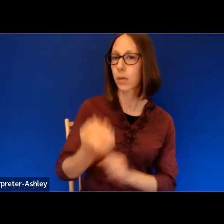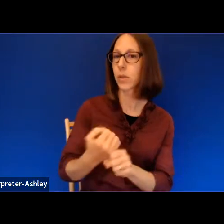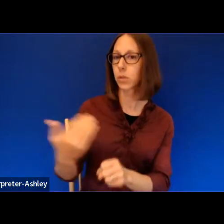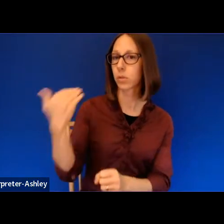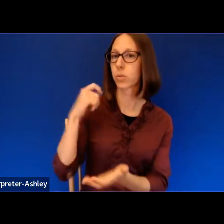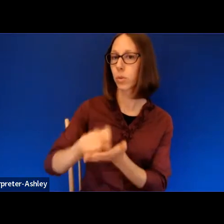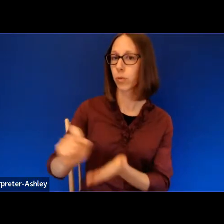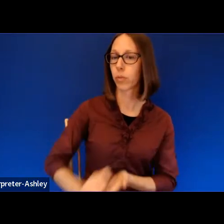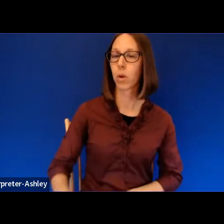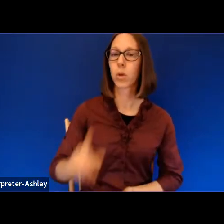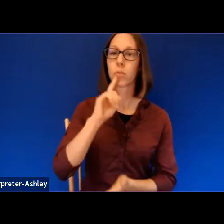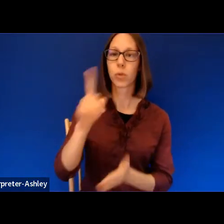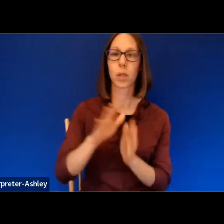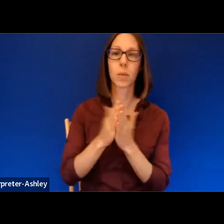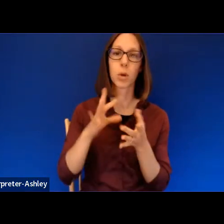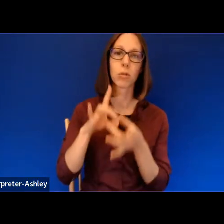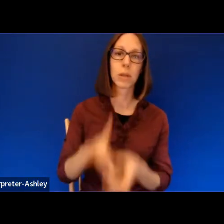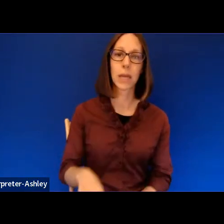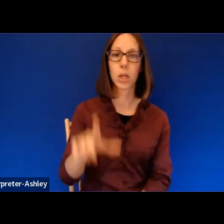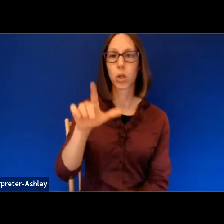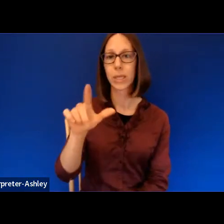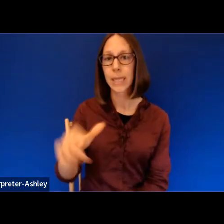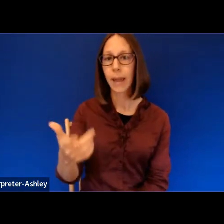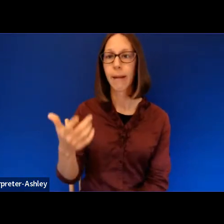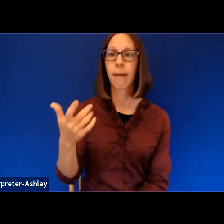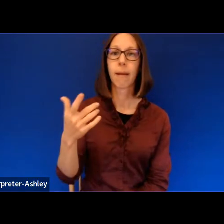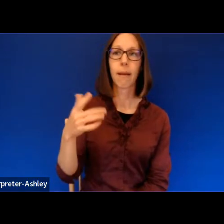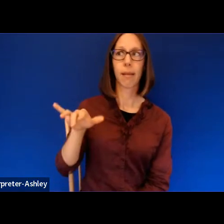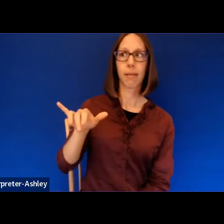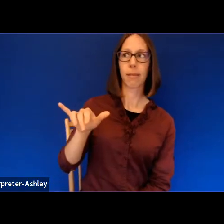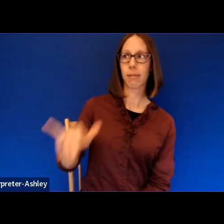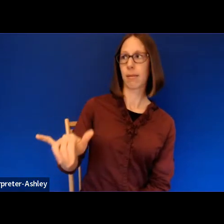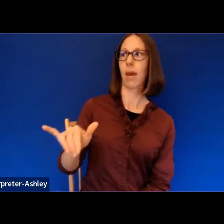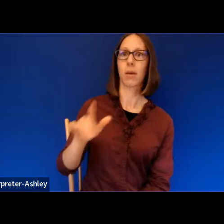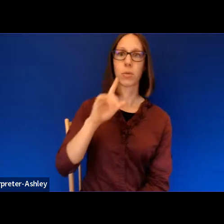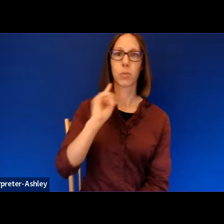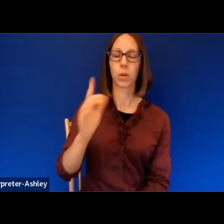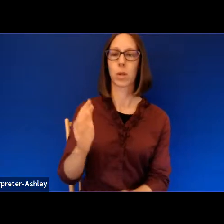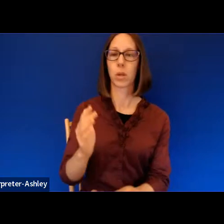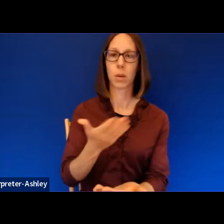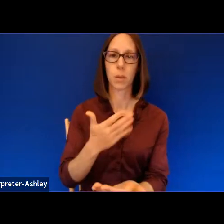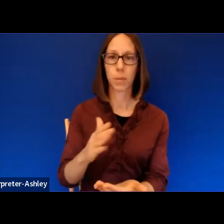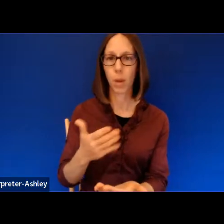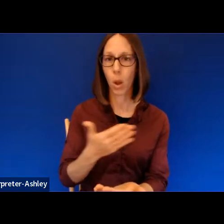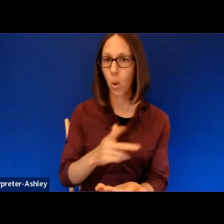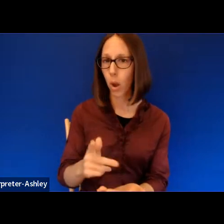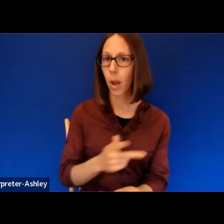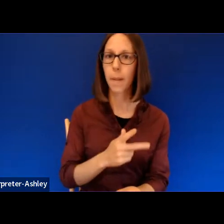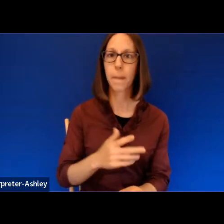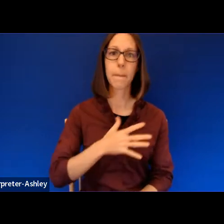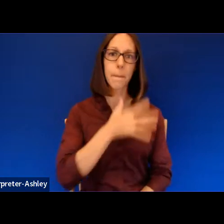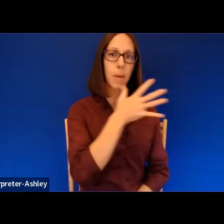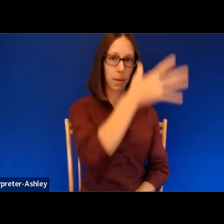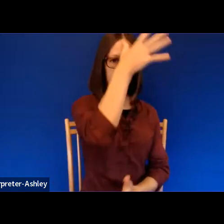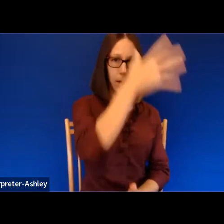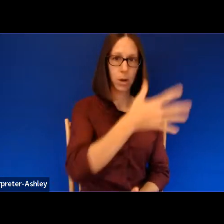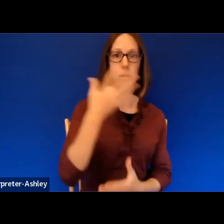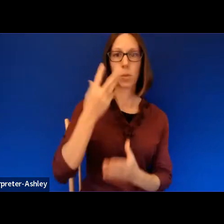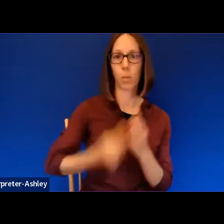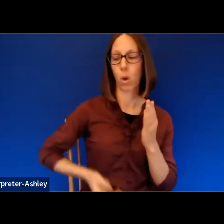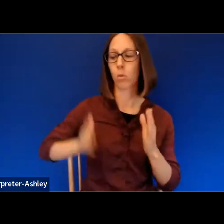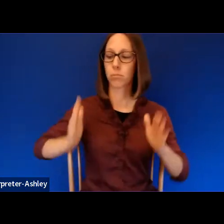when it was really a book about Louisiana, and this is one of those poems. Both sides of my parents' family are from Louisiana,